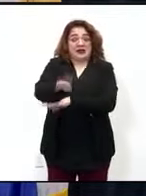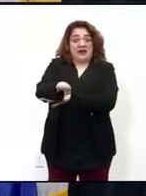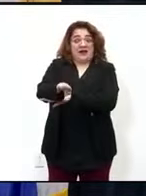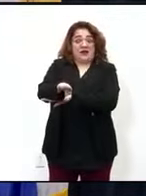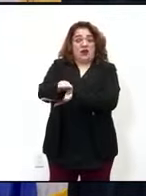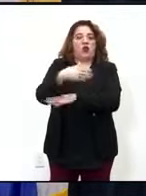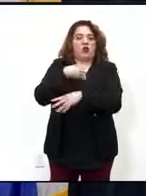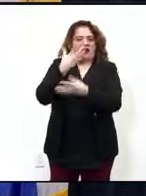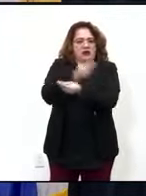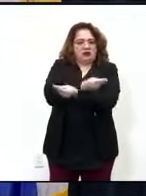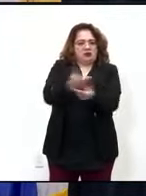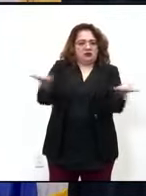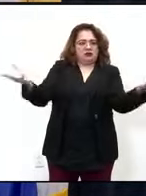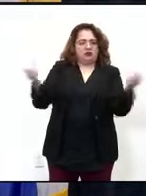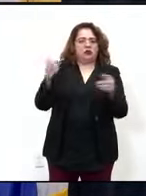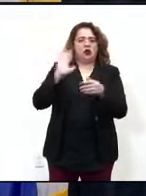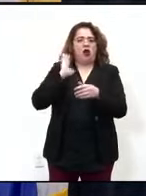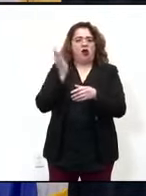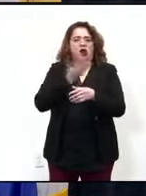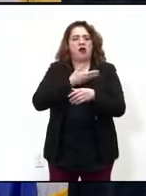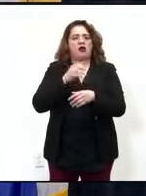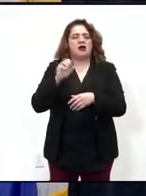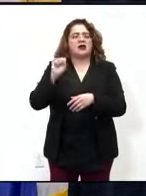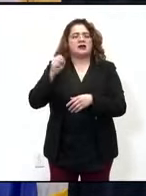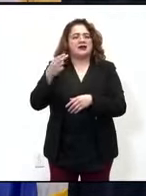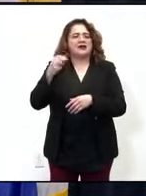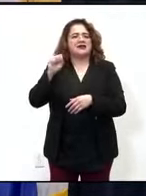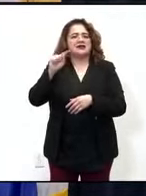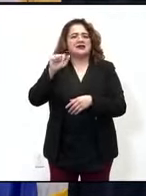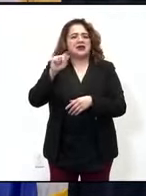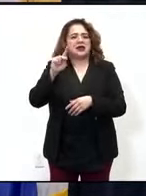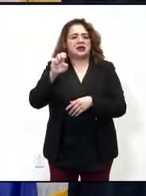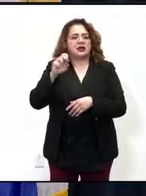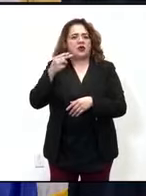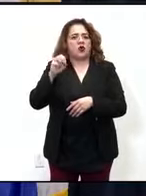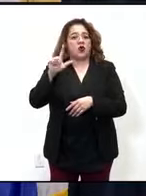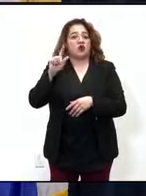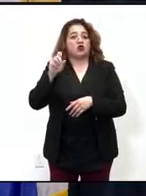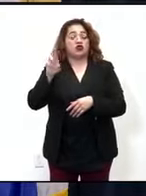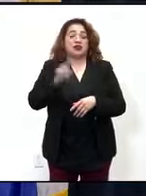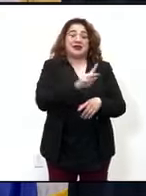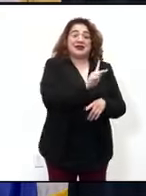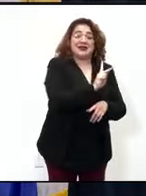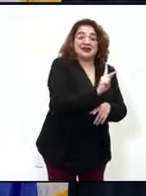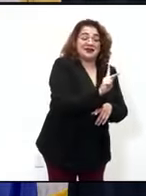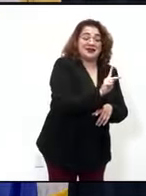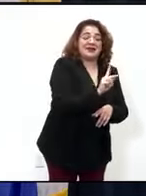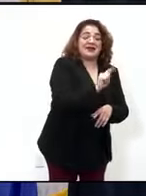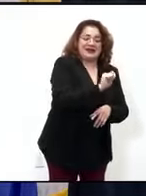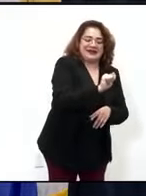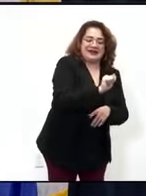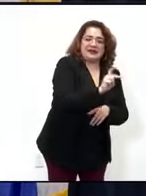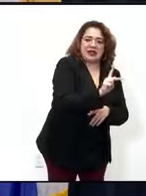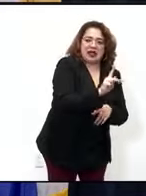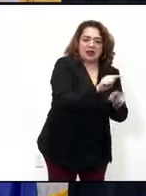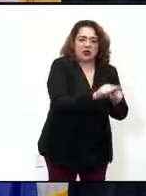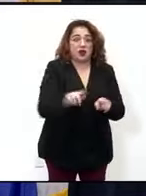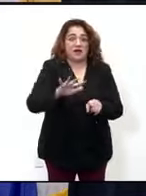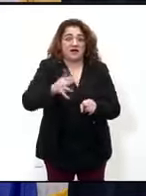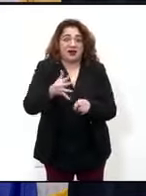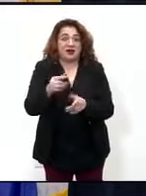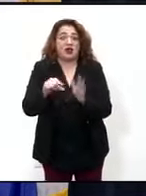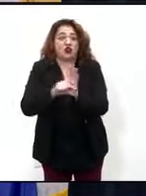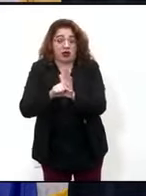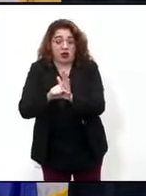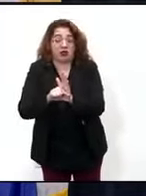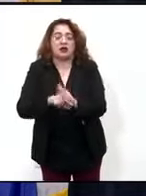we are here. So I'd like to start with early grades. Our TK through 5th grade students will be returning